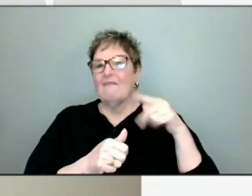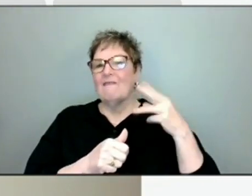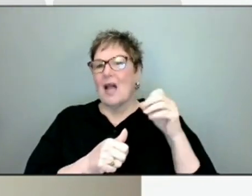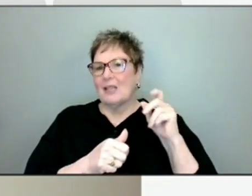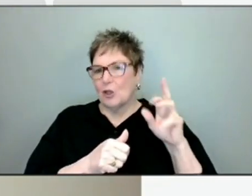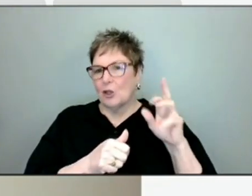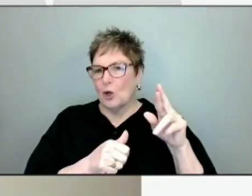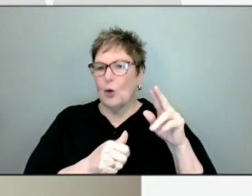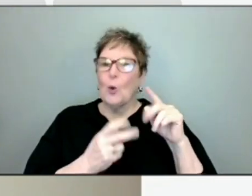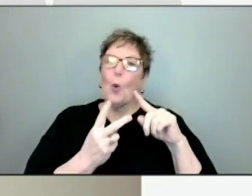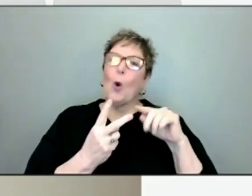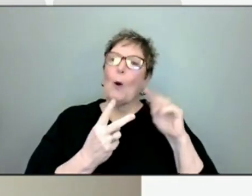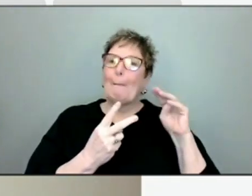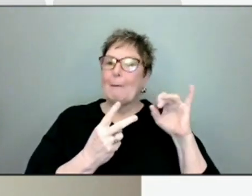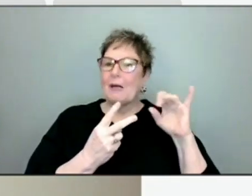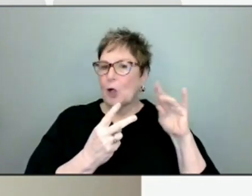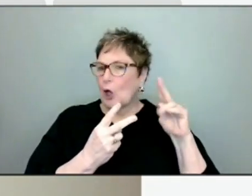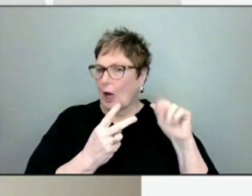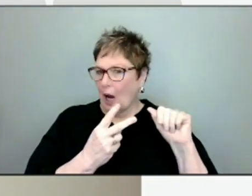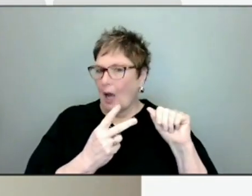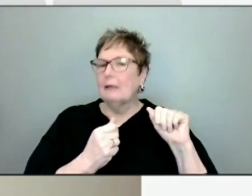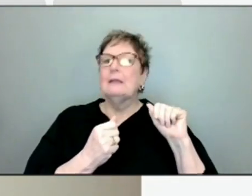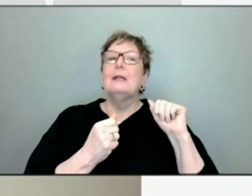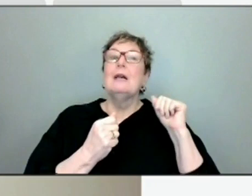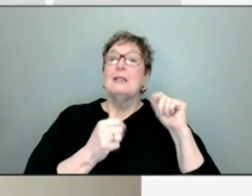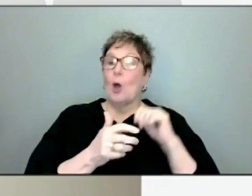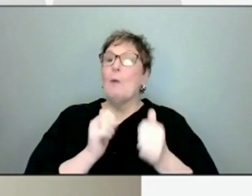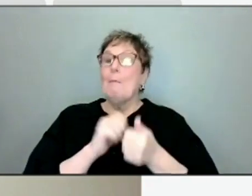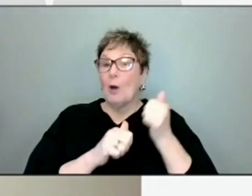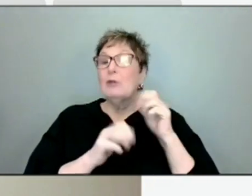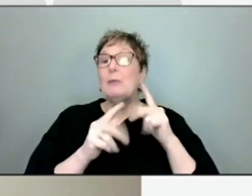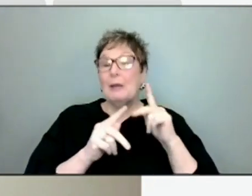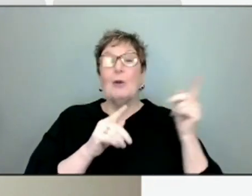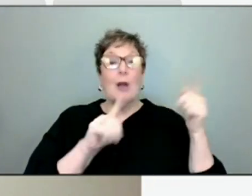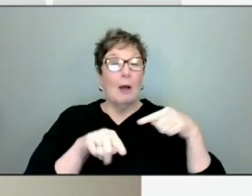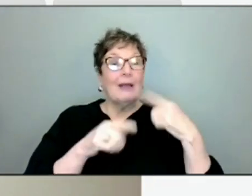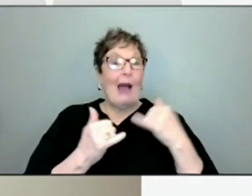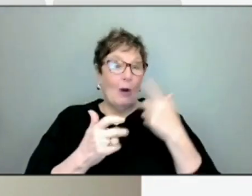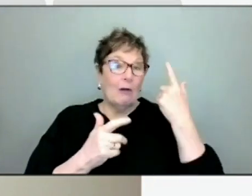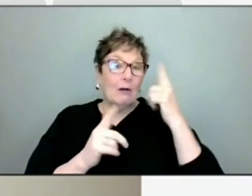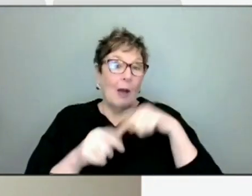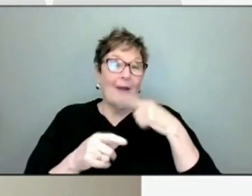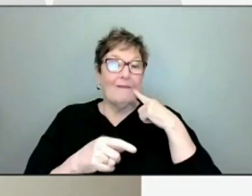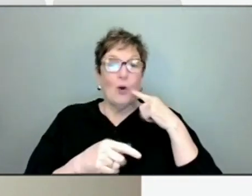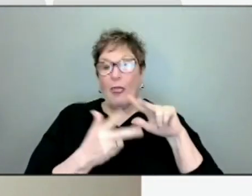So the majority of folks coming in right now are for third doses of boosters.